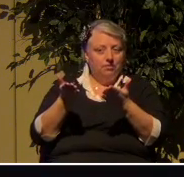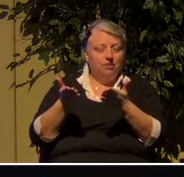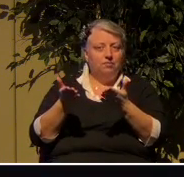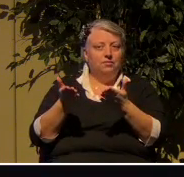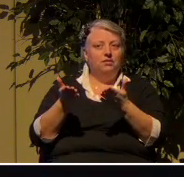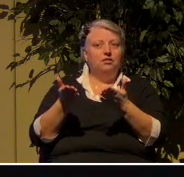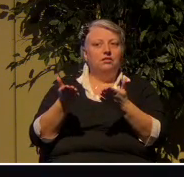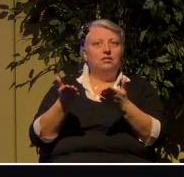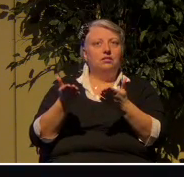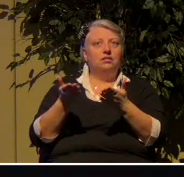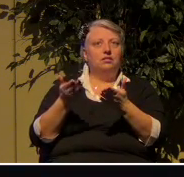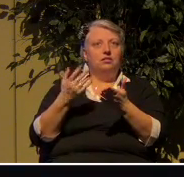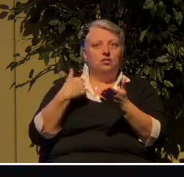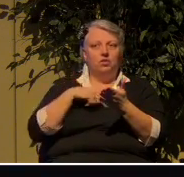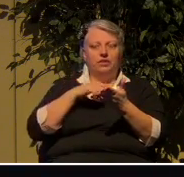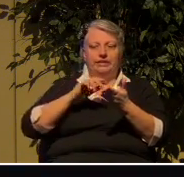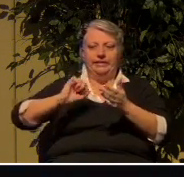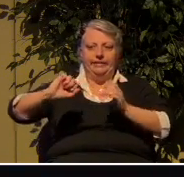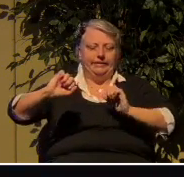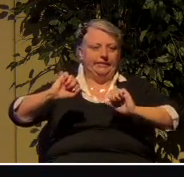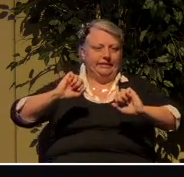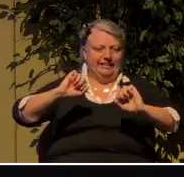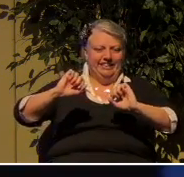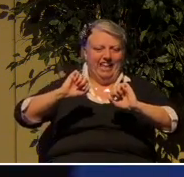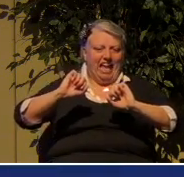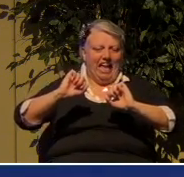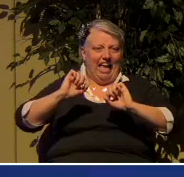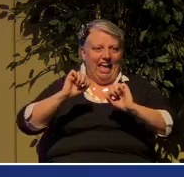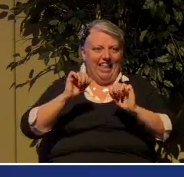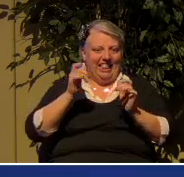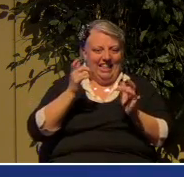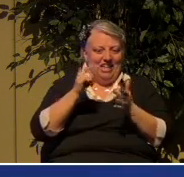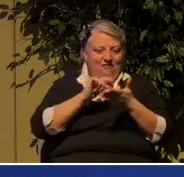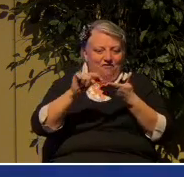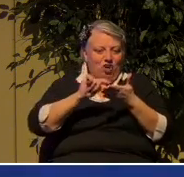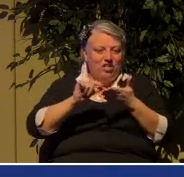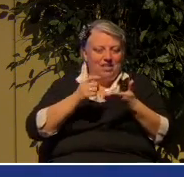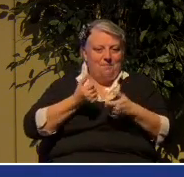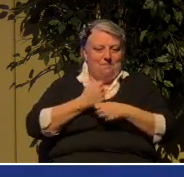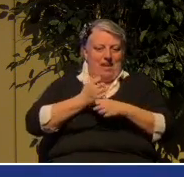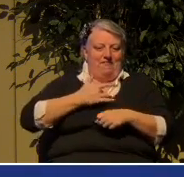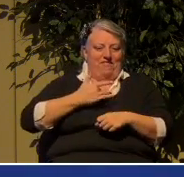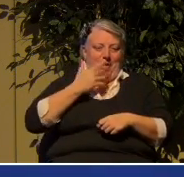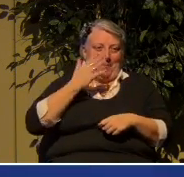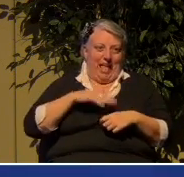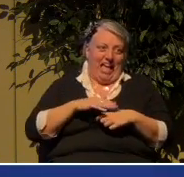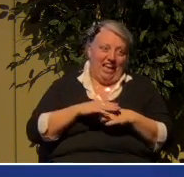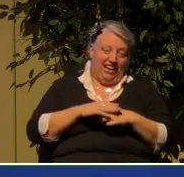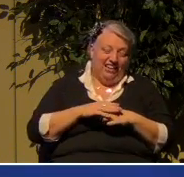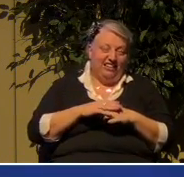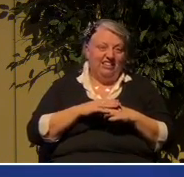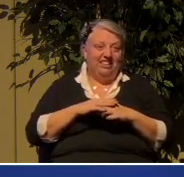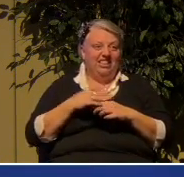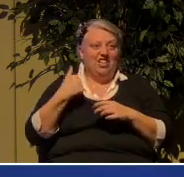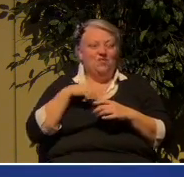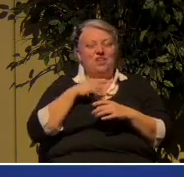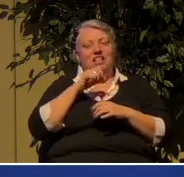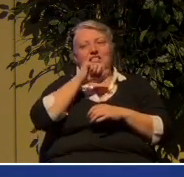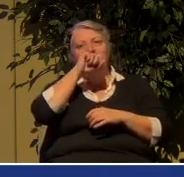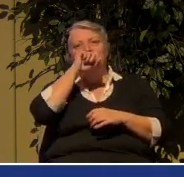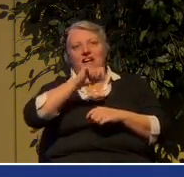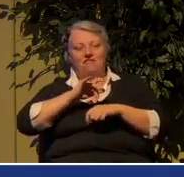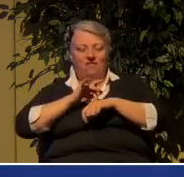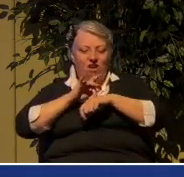we stay away from all these nasty passages that make us feel bad. And we love to dwell on the